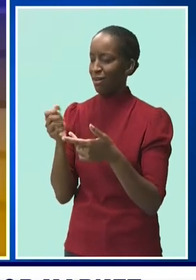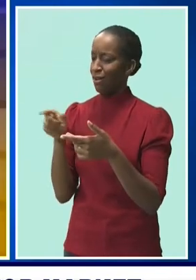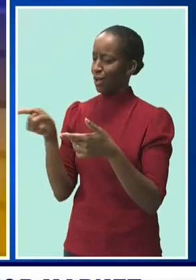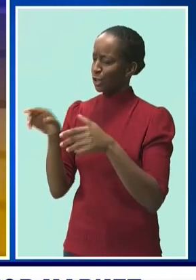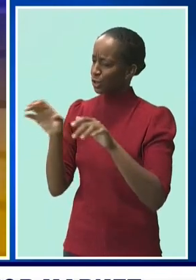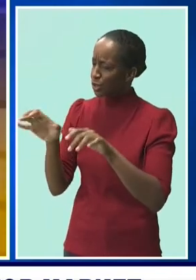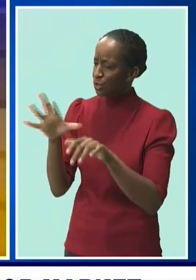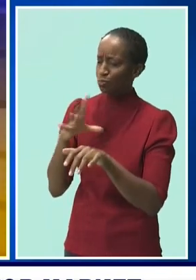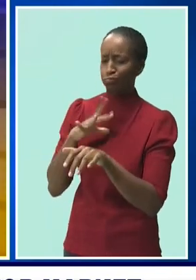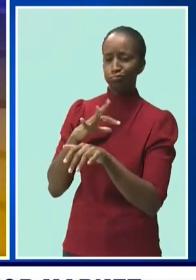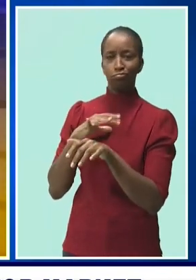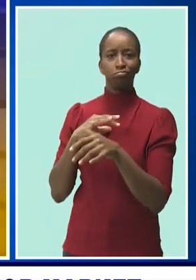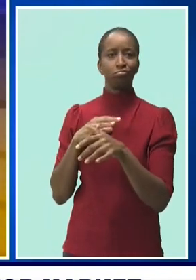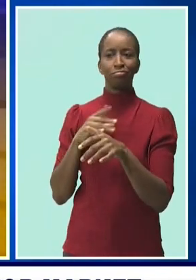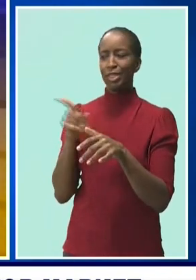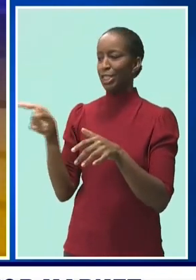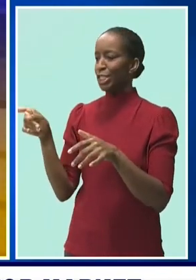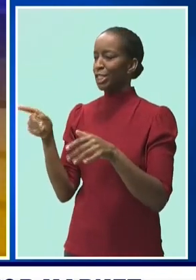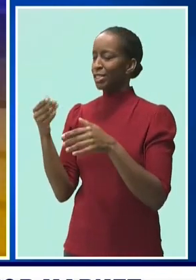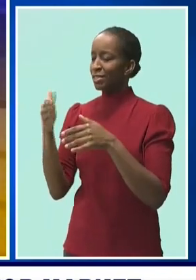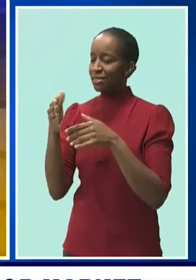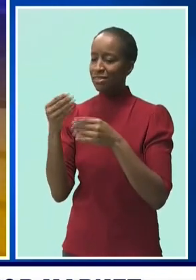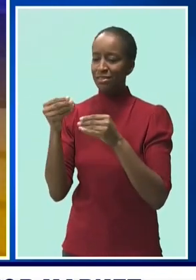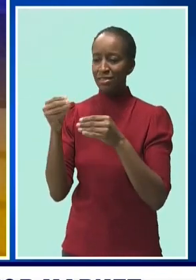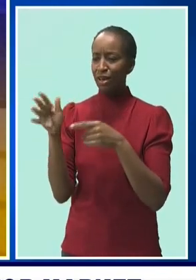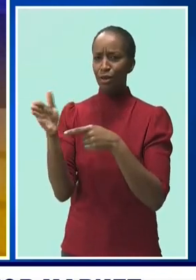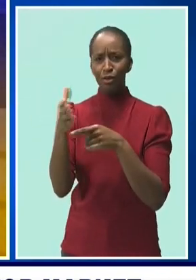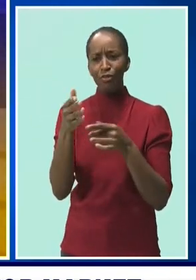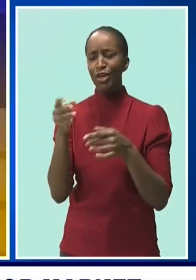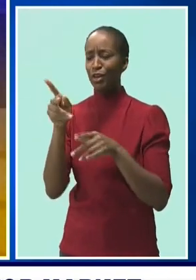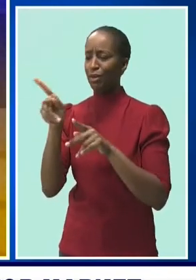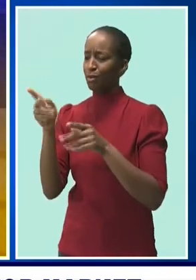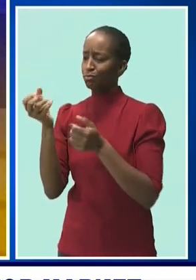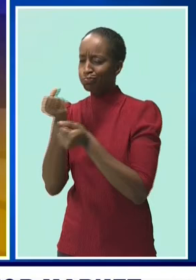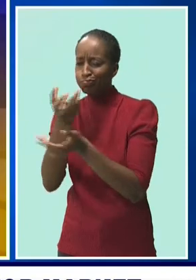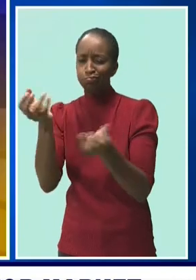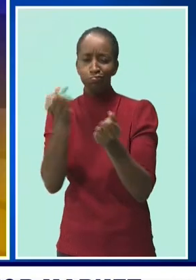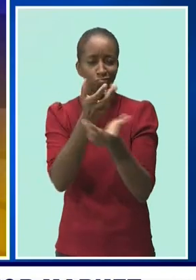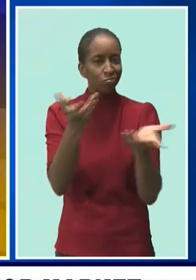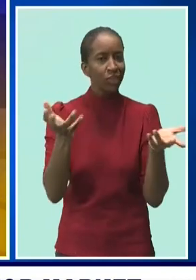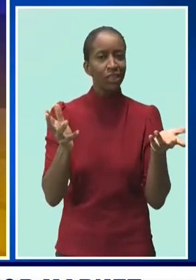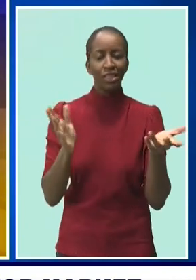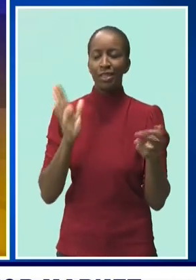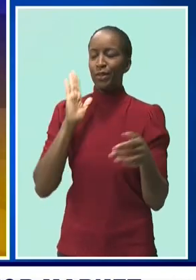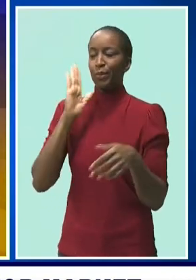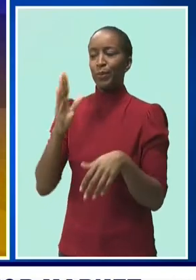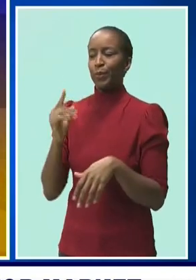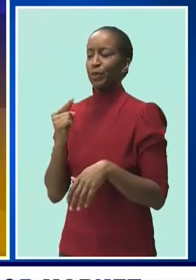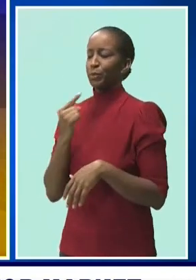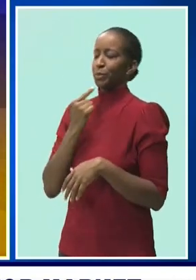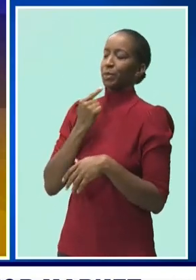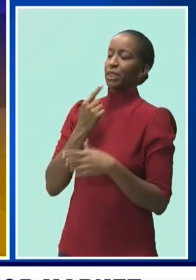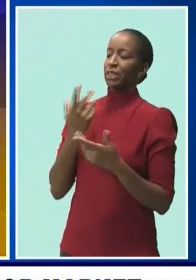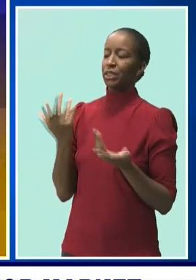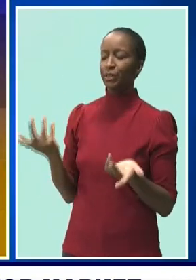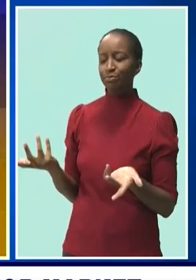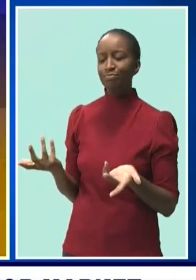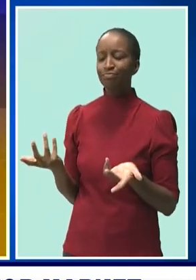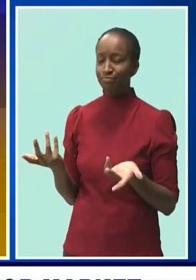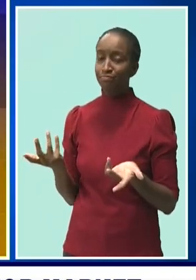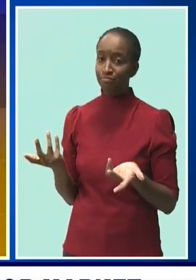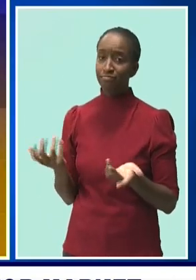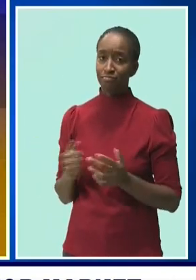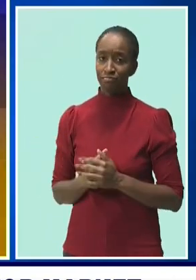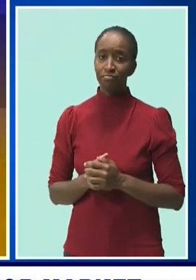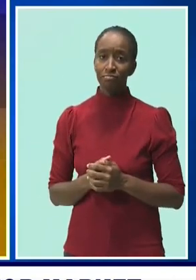fed the people of Oystein. She's fed the people of Barbados. And we miss her. The market will not be the same in Stacey's